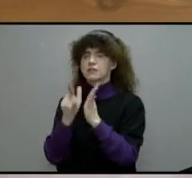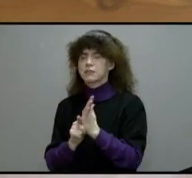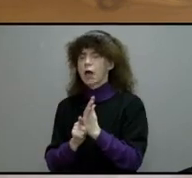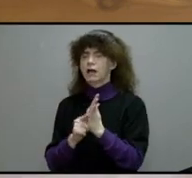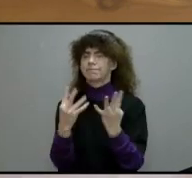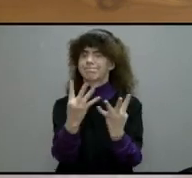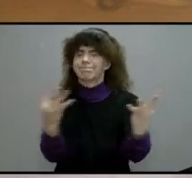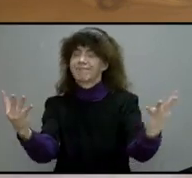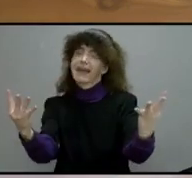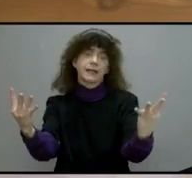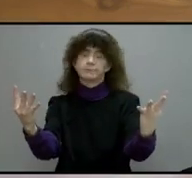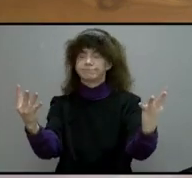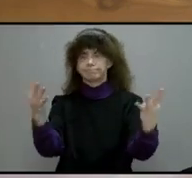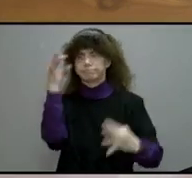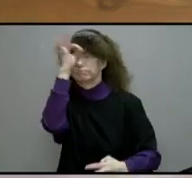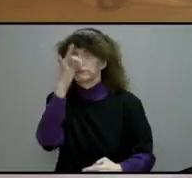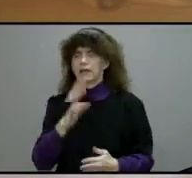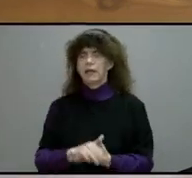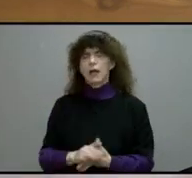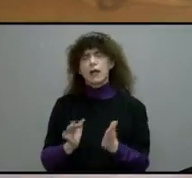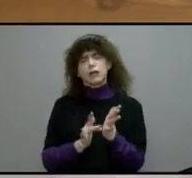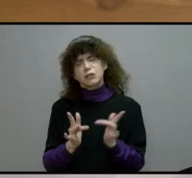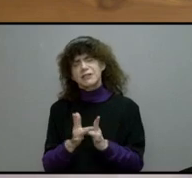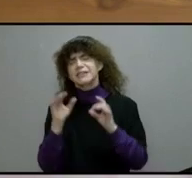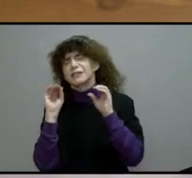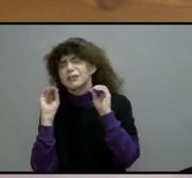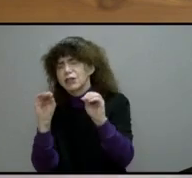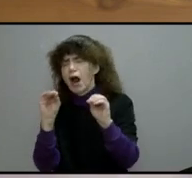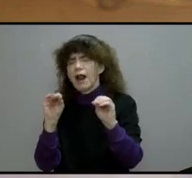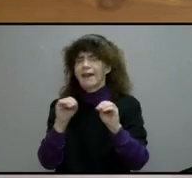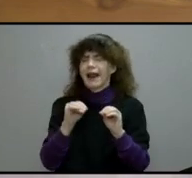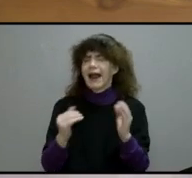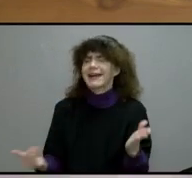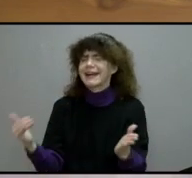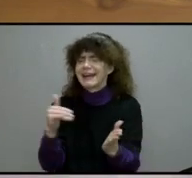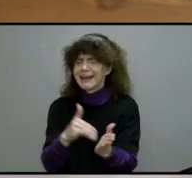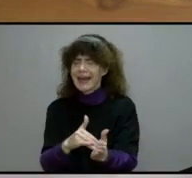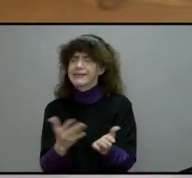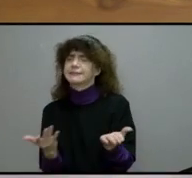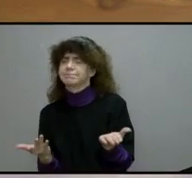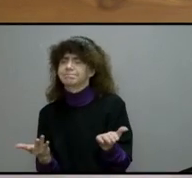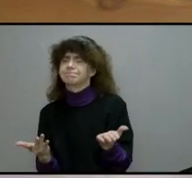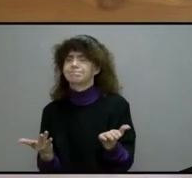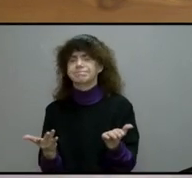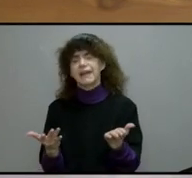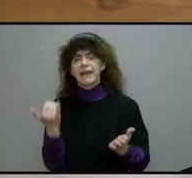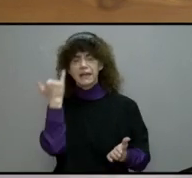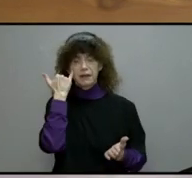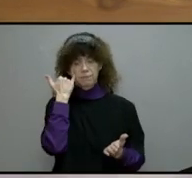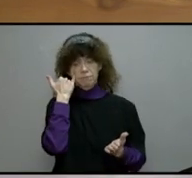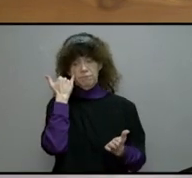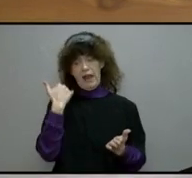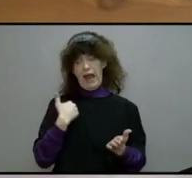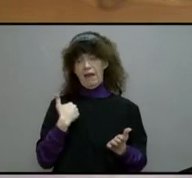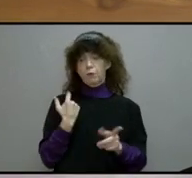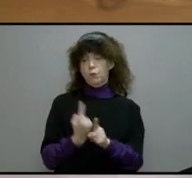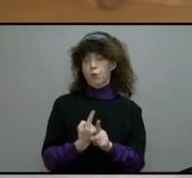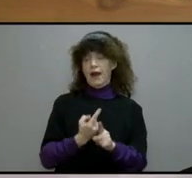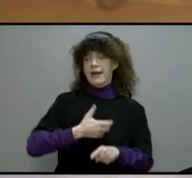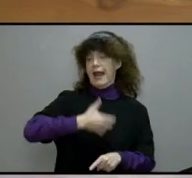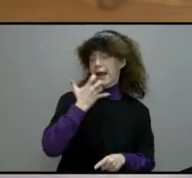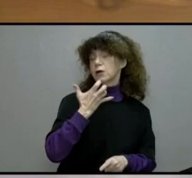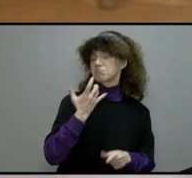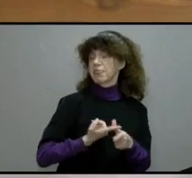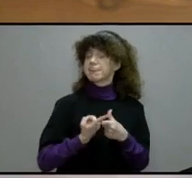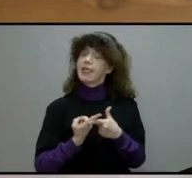ignorance that Jesus spoke the words of our text. If there is such a thing as justified anger, then we could